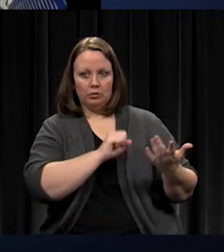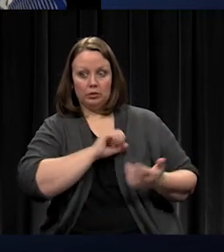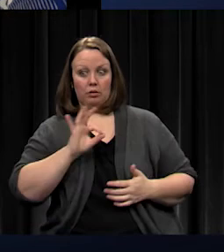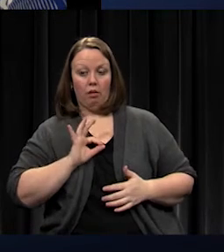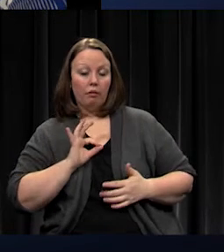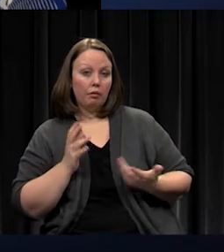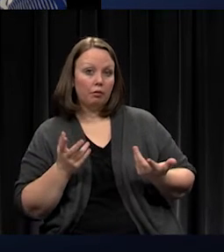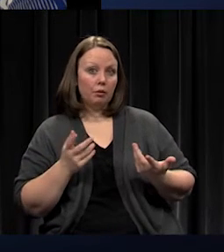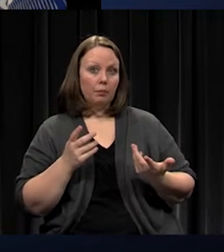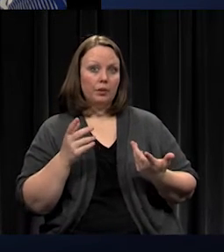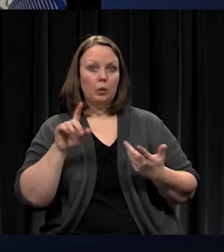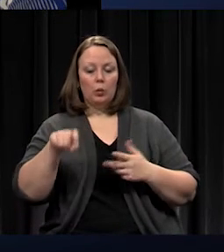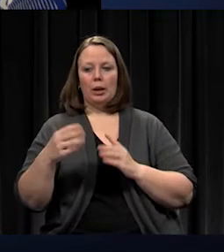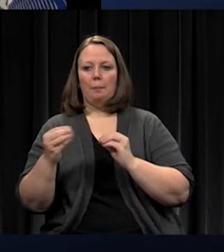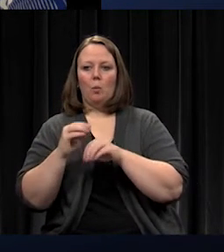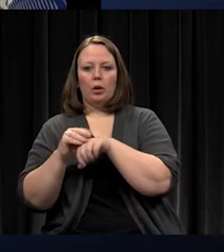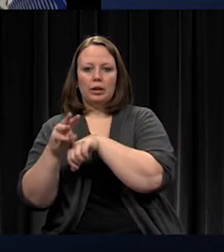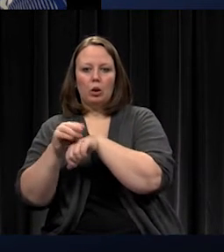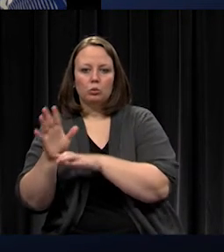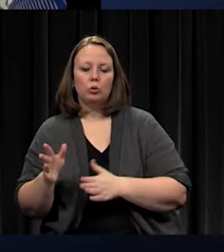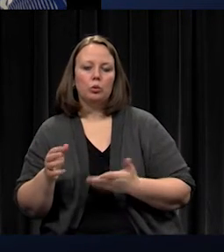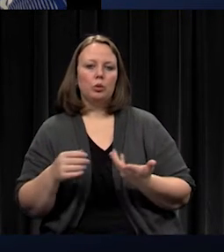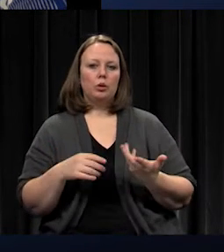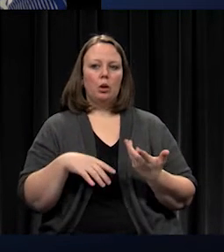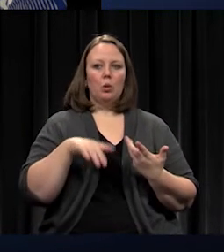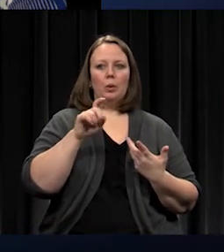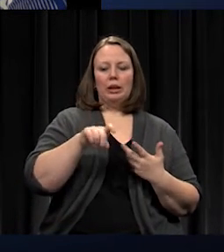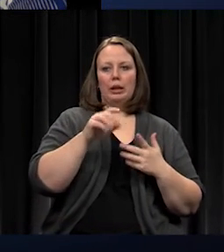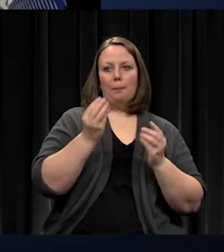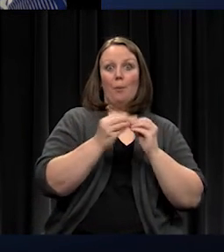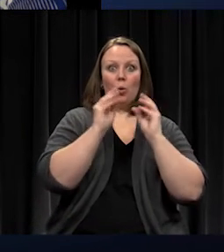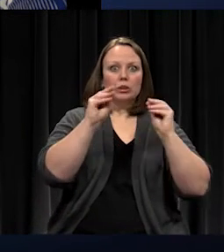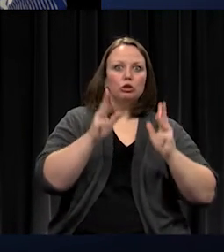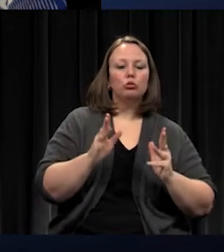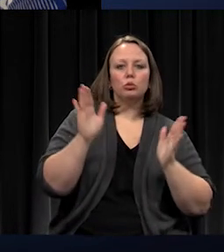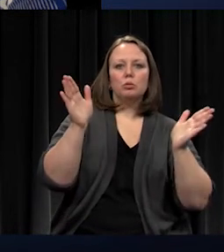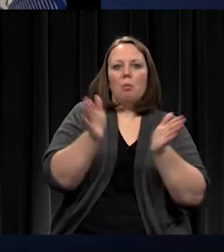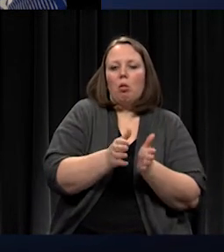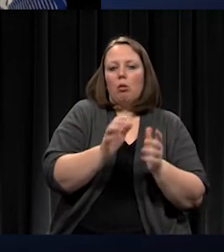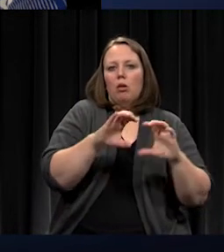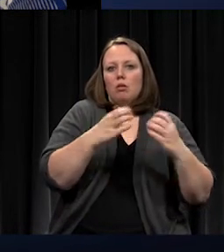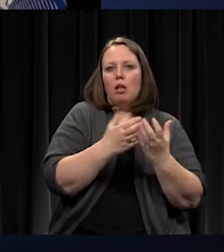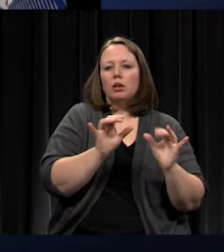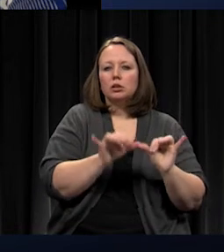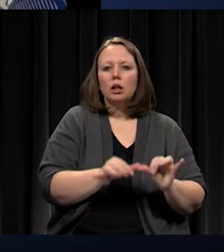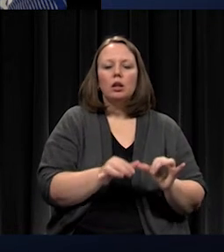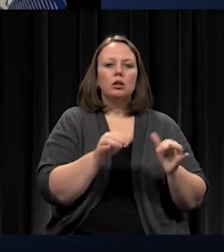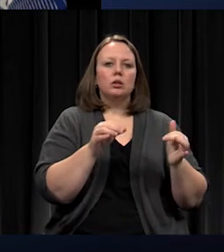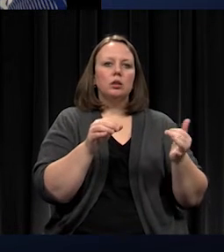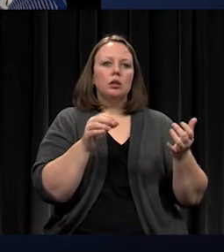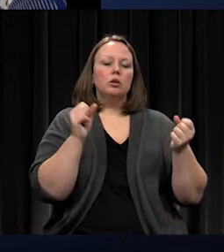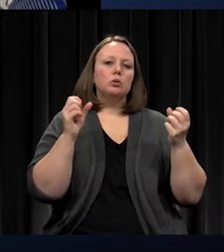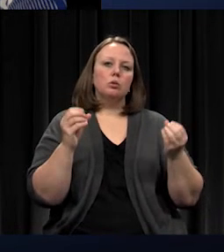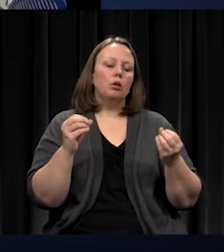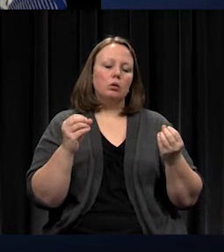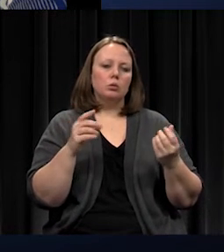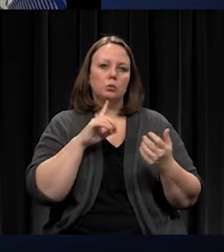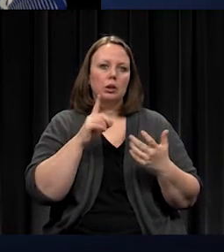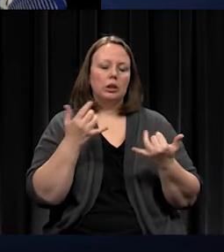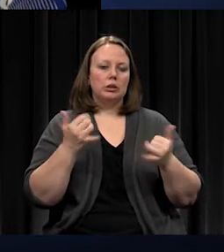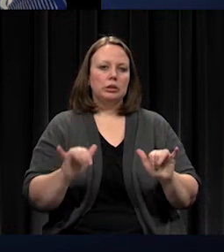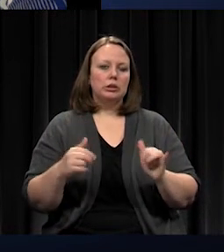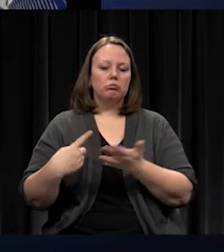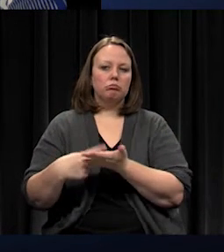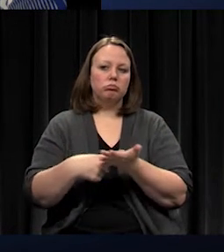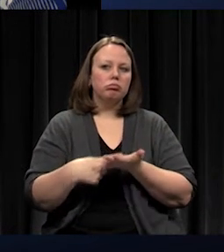additional counselors? Do we need teachers for better class sizes? So the conversation is still going on on exactly